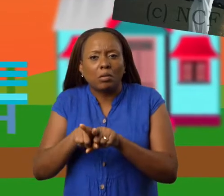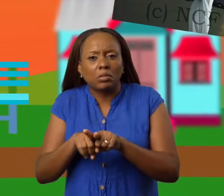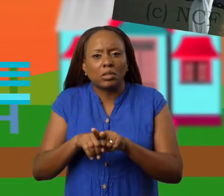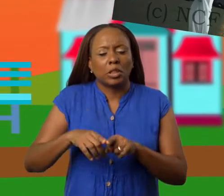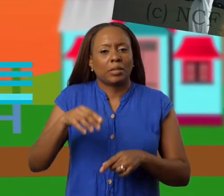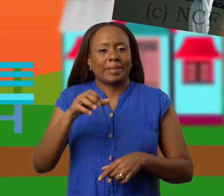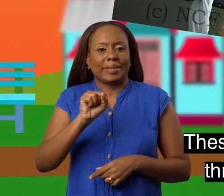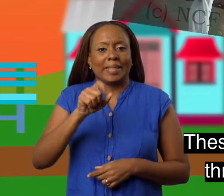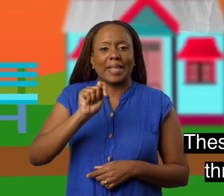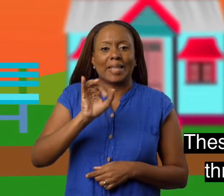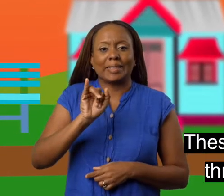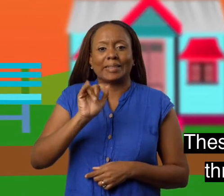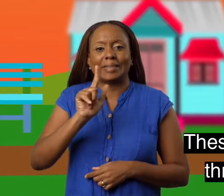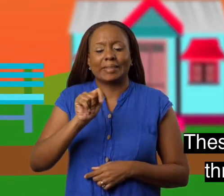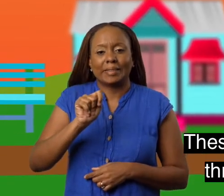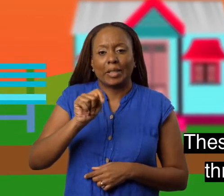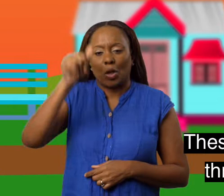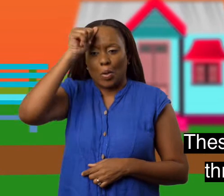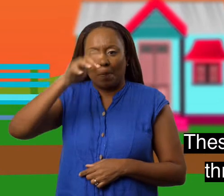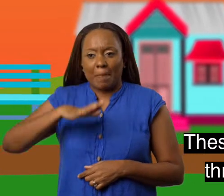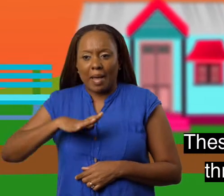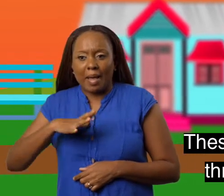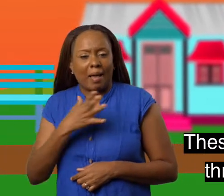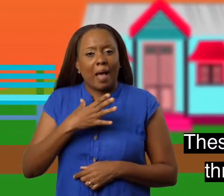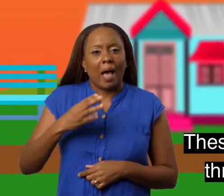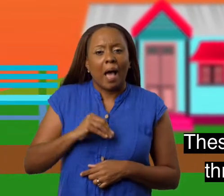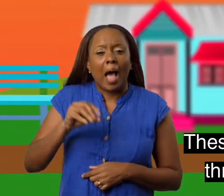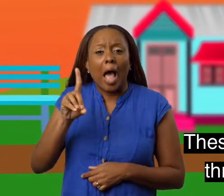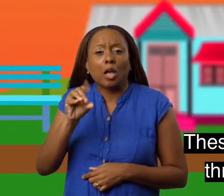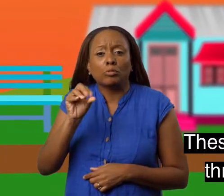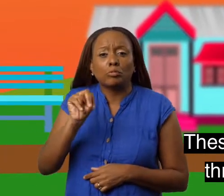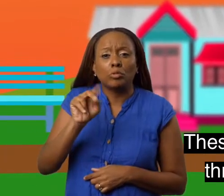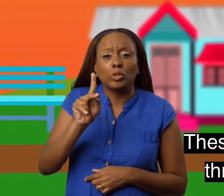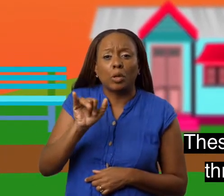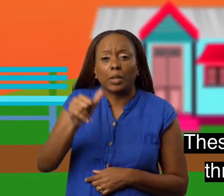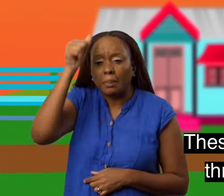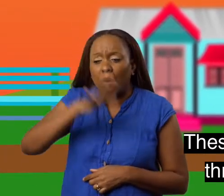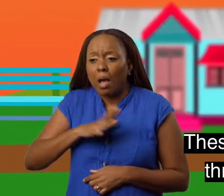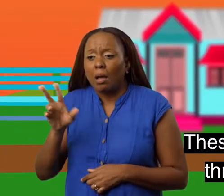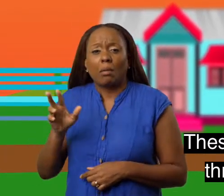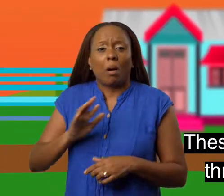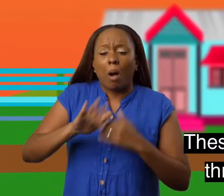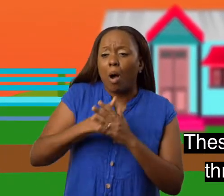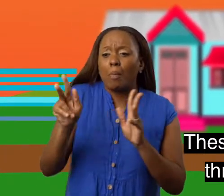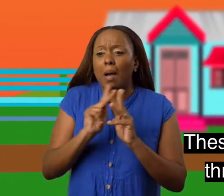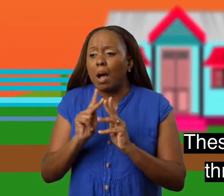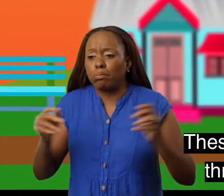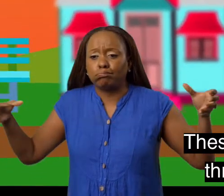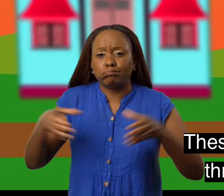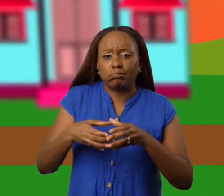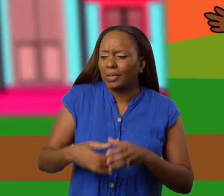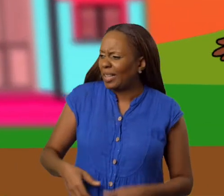Tiltman. These bands performed by moving from house to house throughout the villages, anywhere people